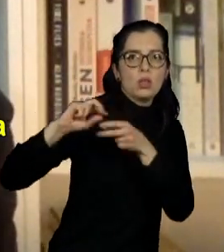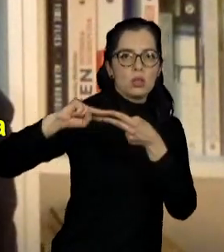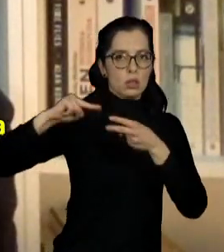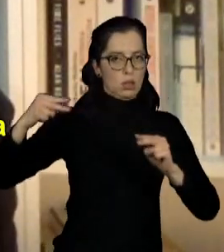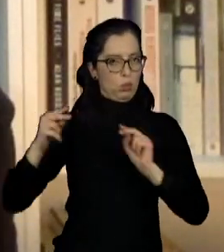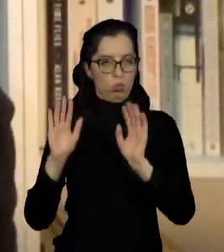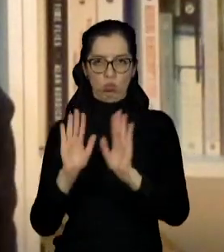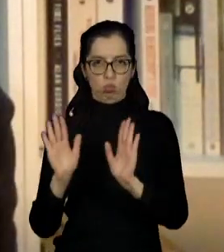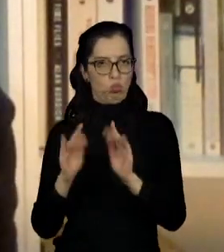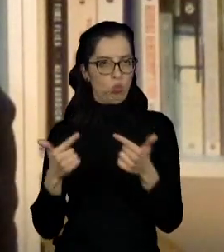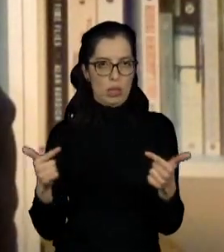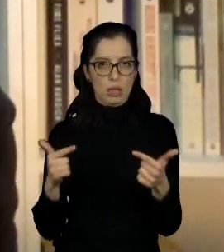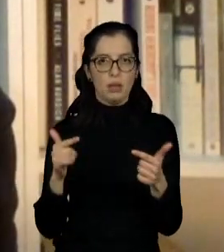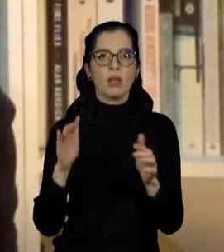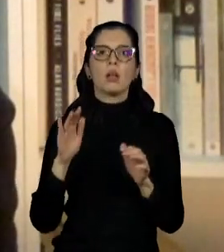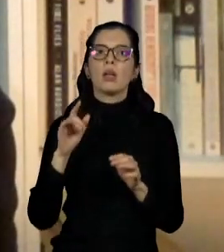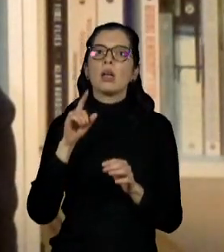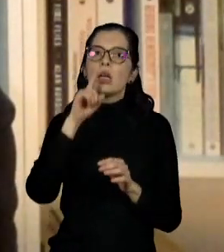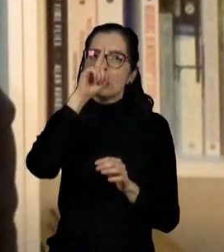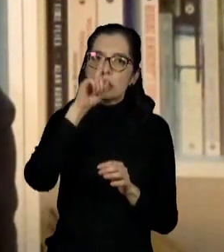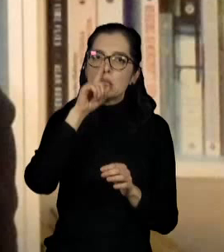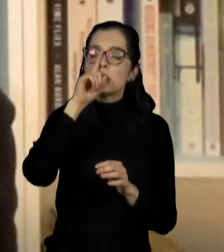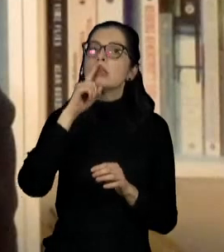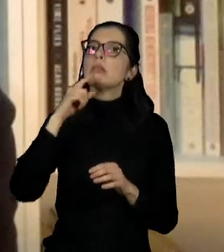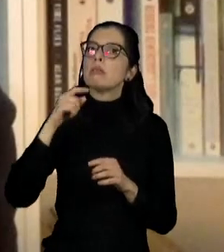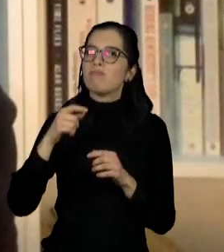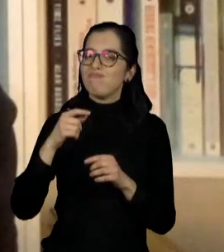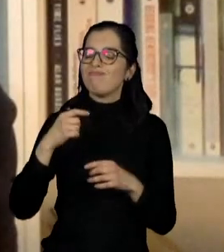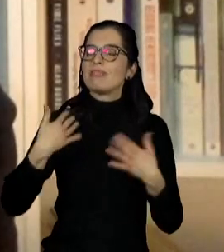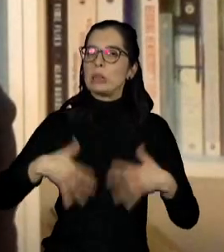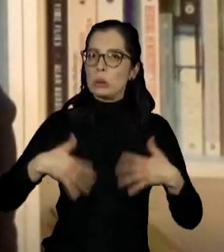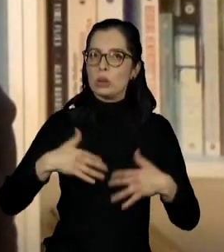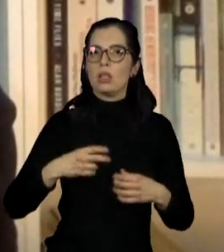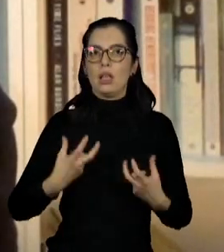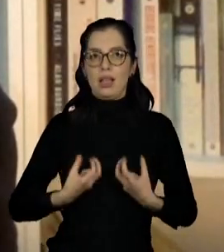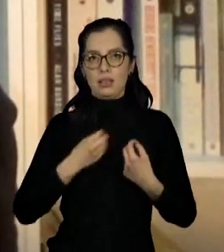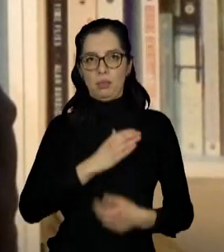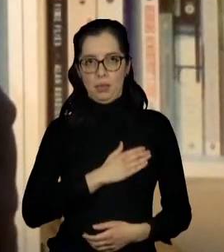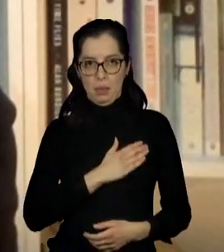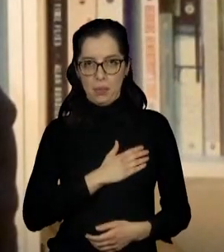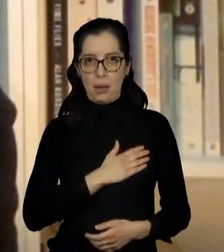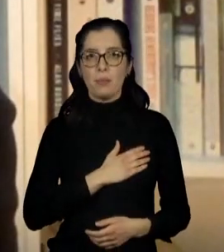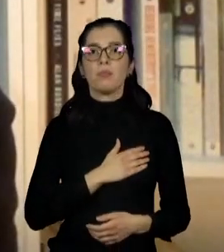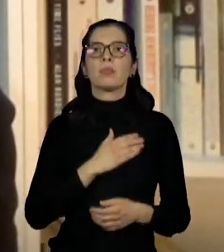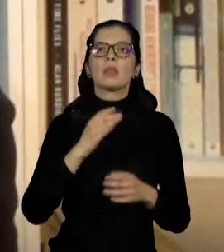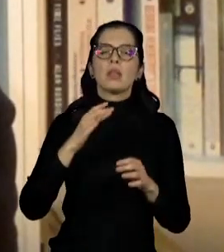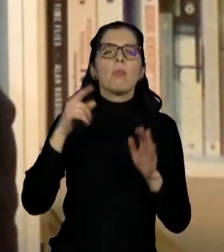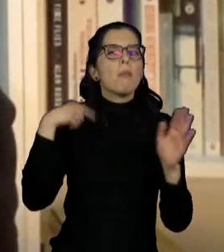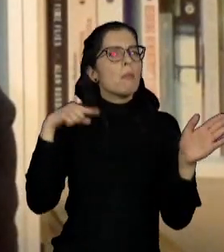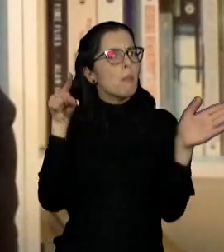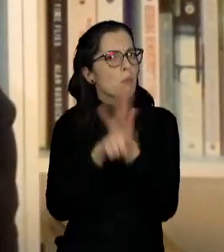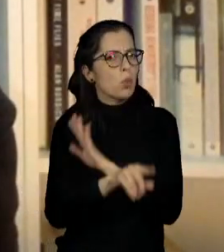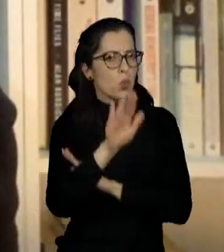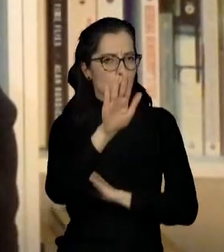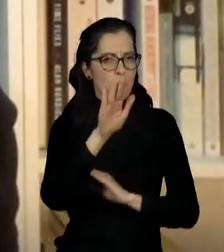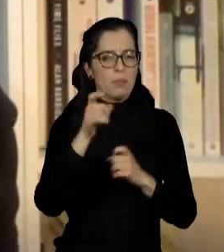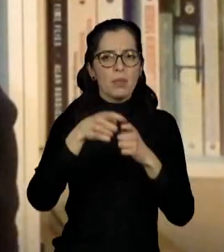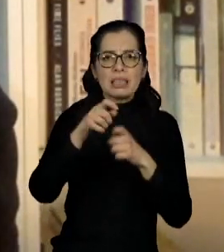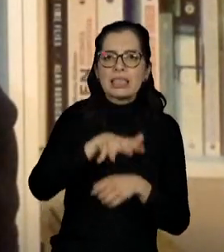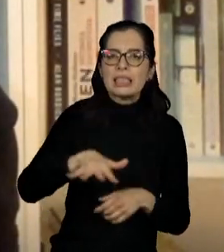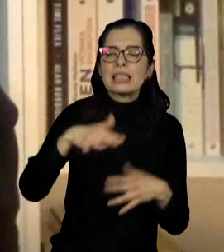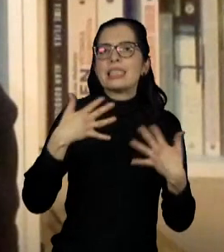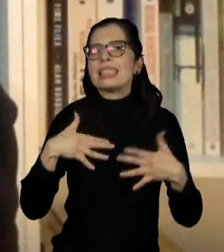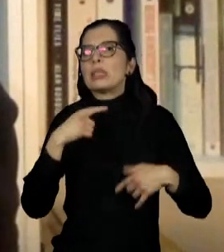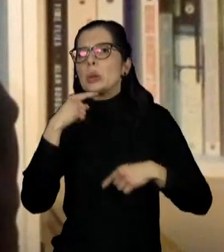BRCA2, but who had a higher risk of breast cancer. And this was a big question for the medical field. Why do they have a higher risk of